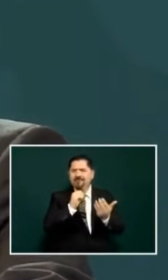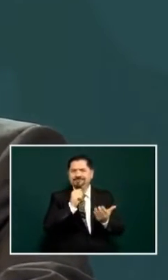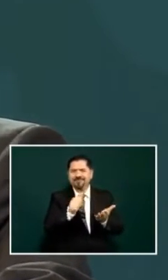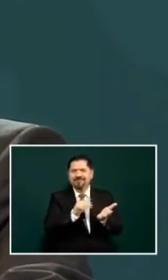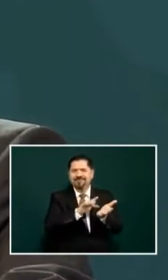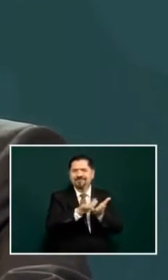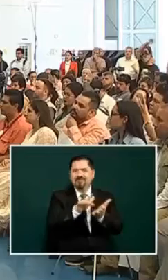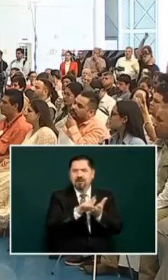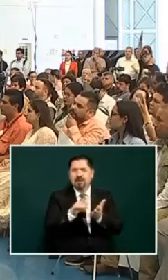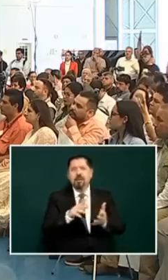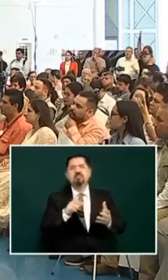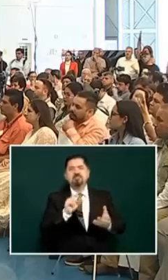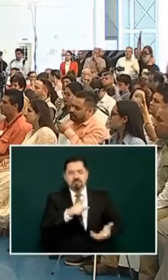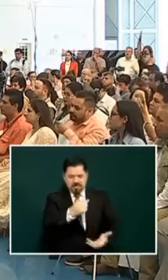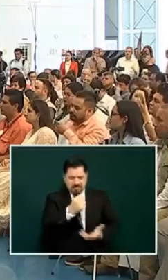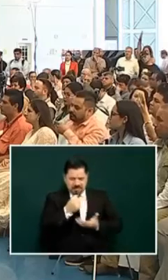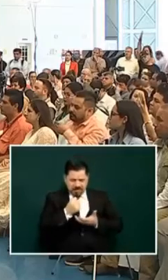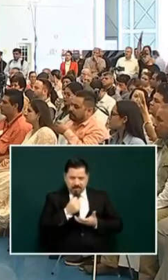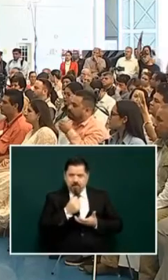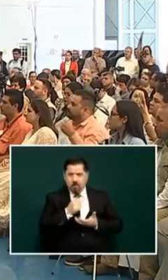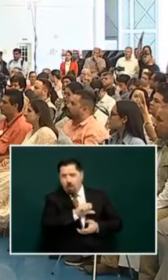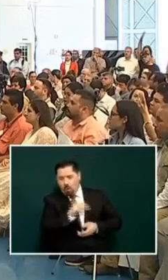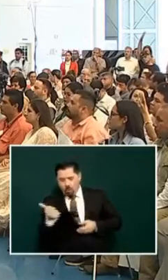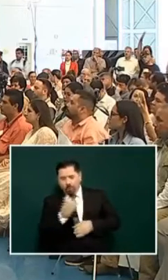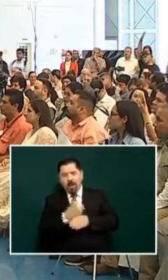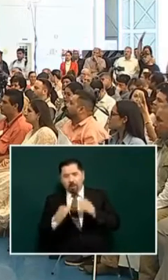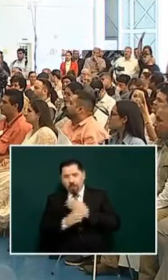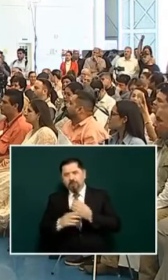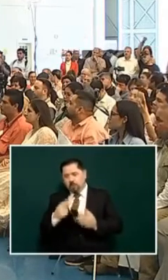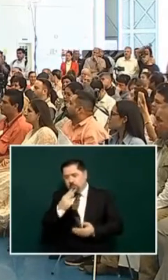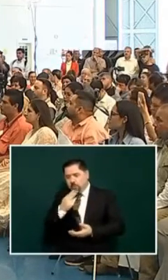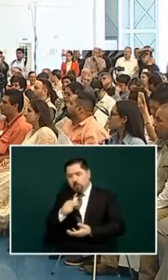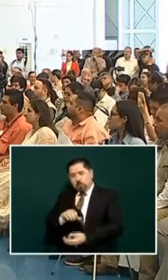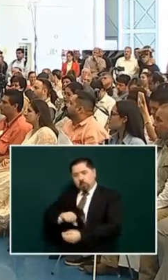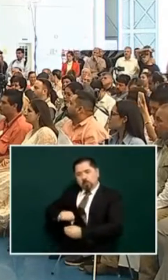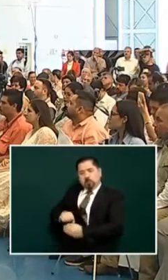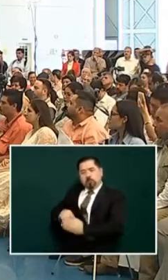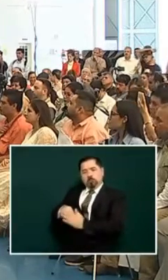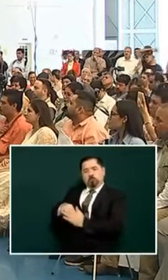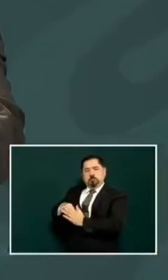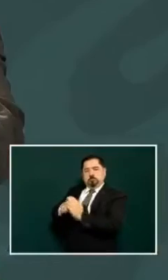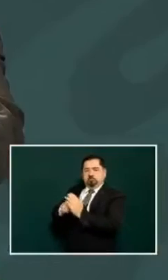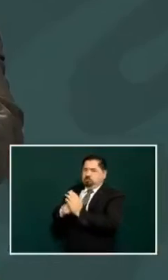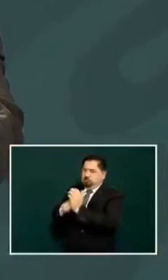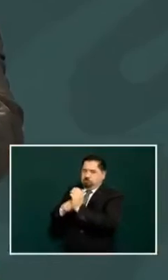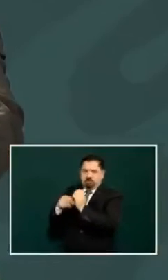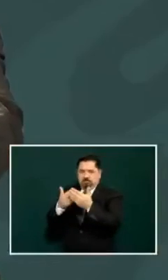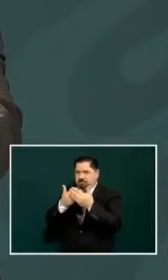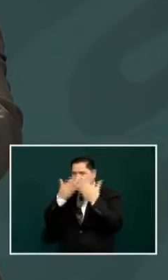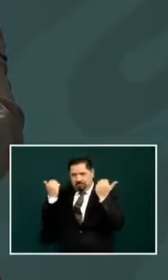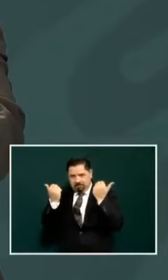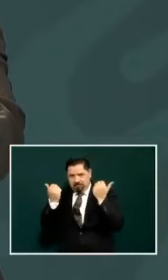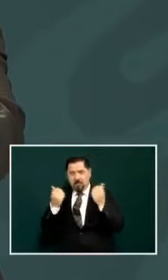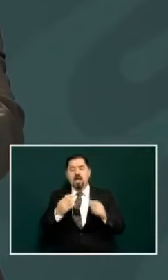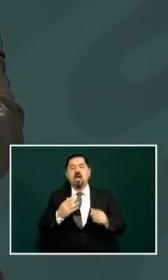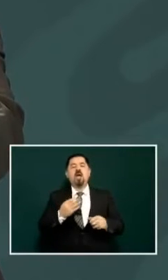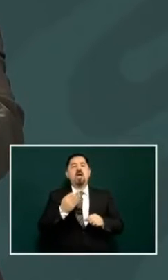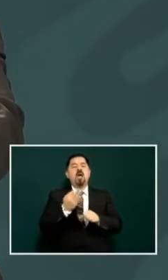communities but they used it for other purposes this fund so now there's a controversy